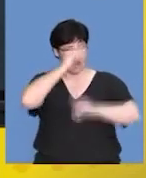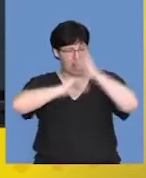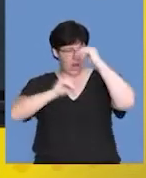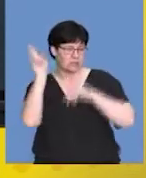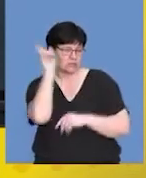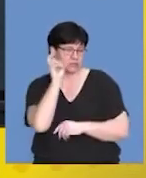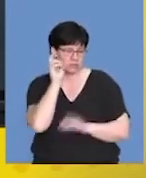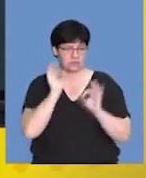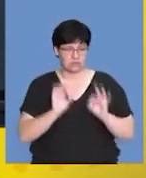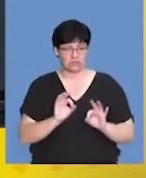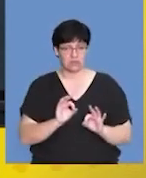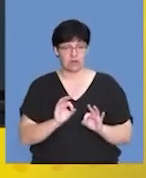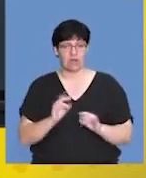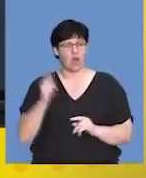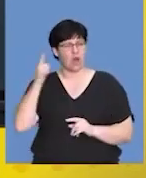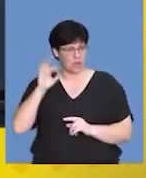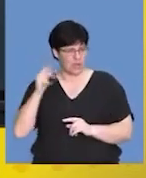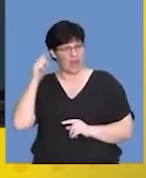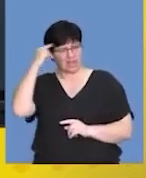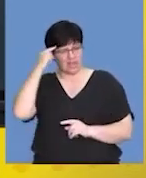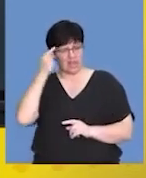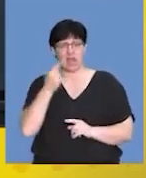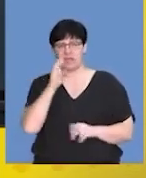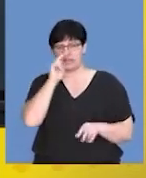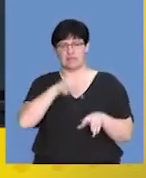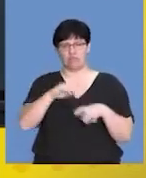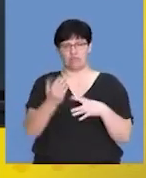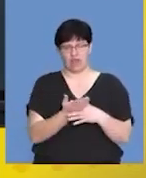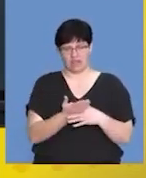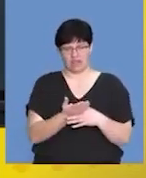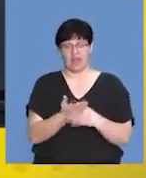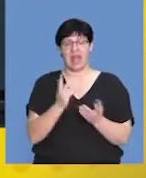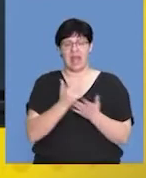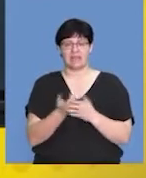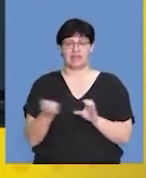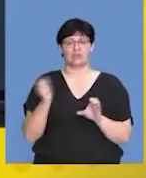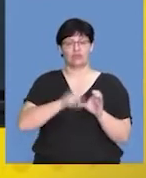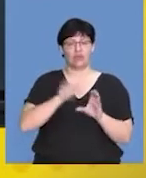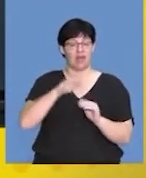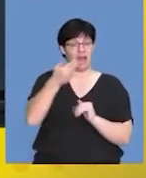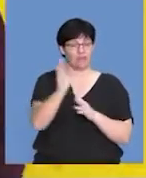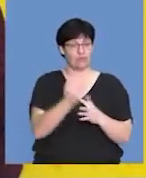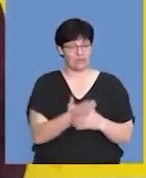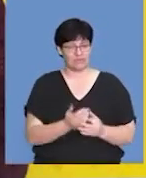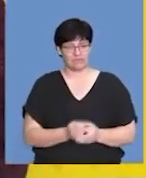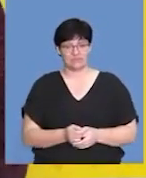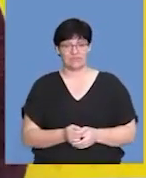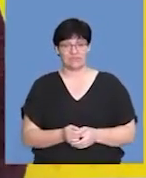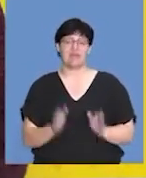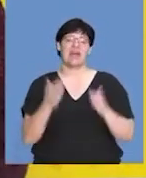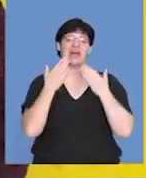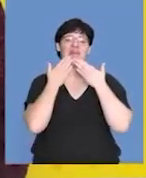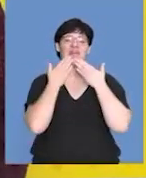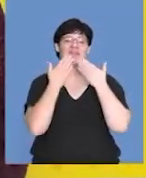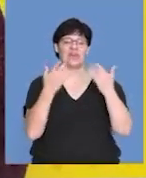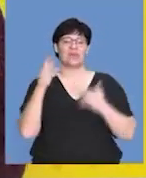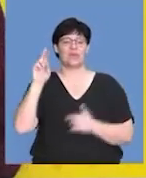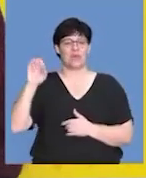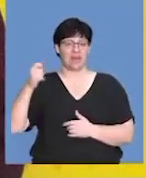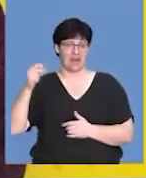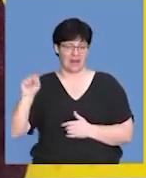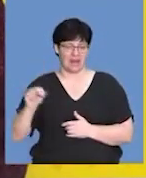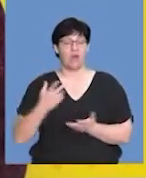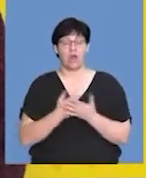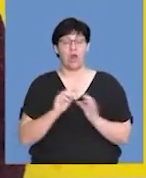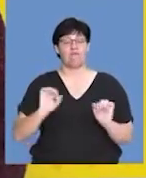attentively. So, Luni, I think our learners deserve a good break, and then we'll join you after that. All right. Thank you so much, Egan. Guys,